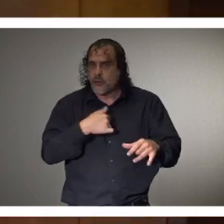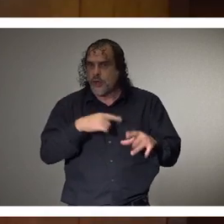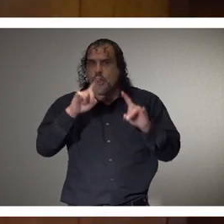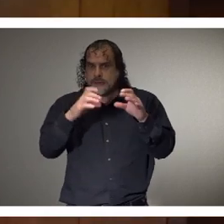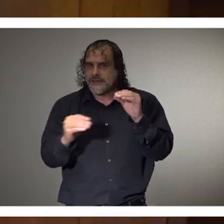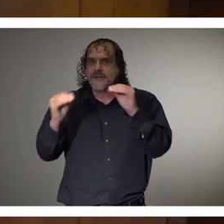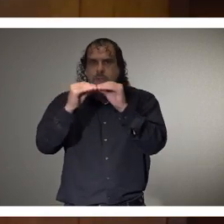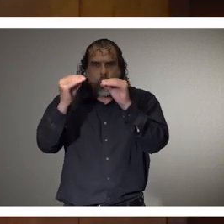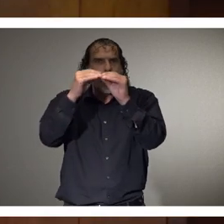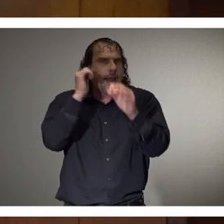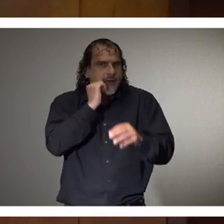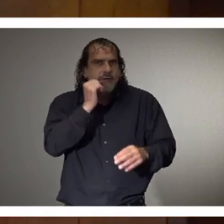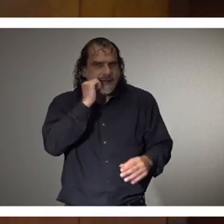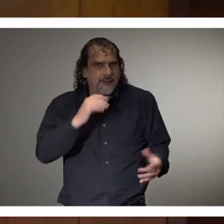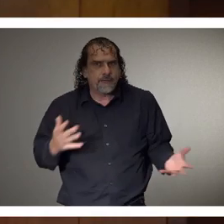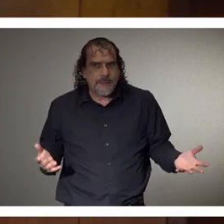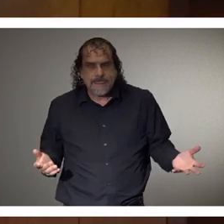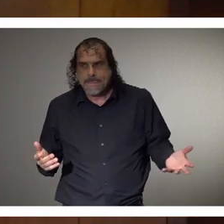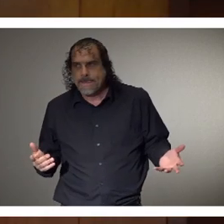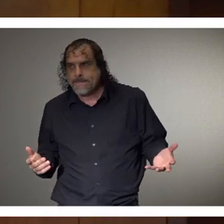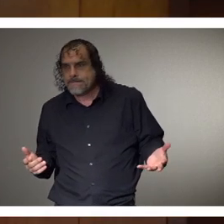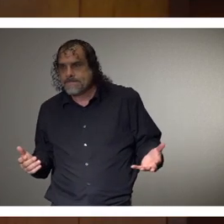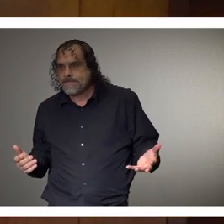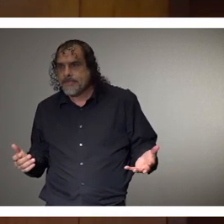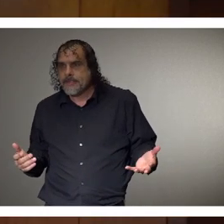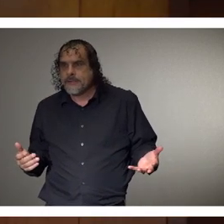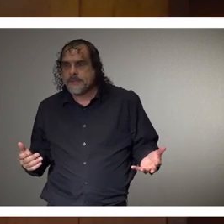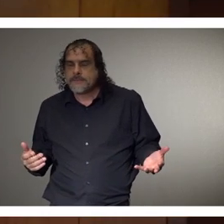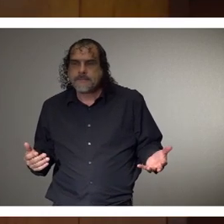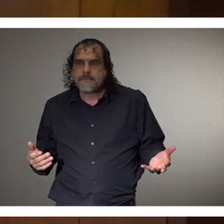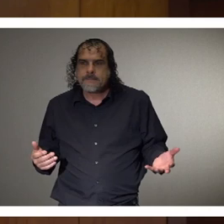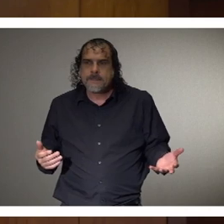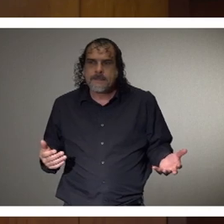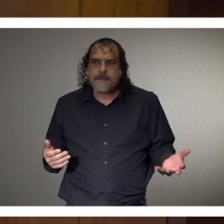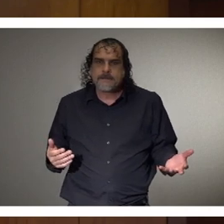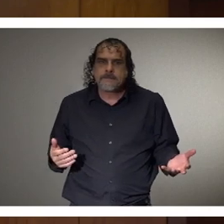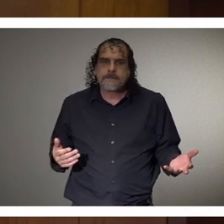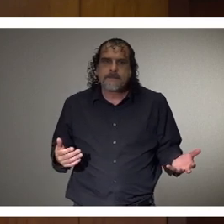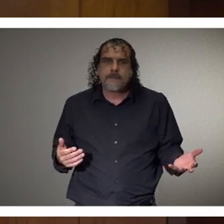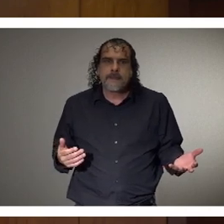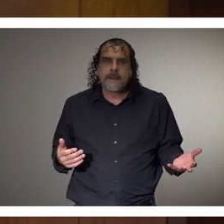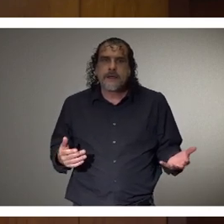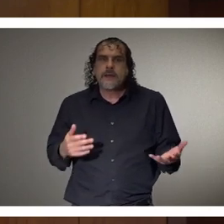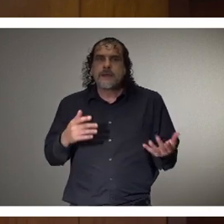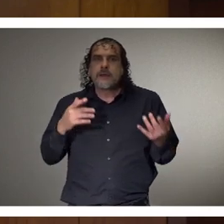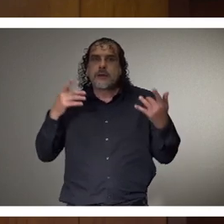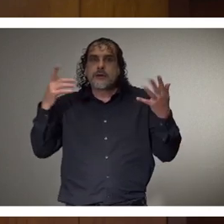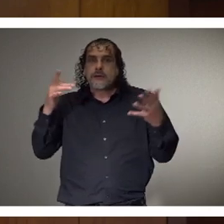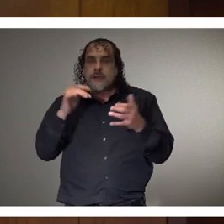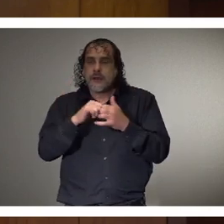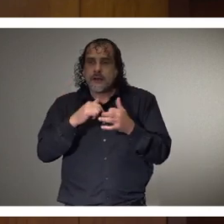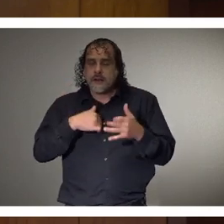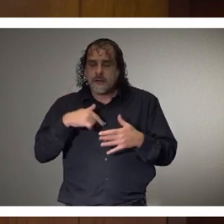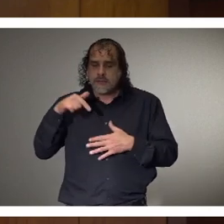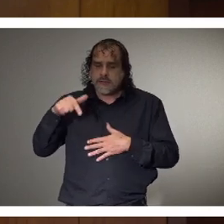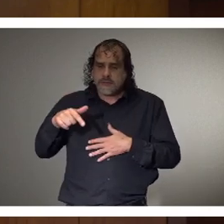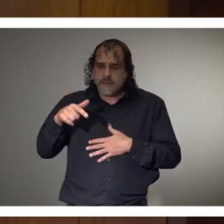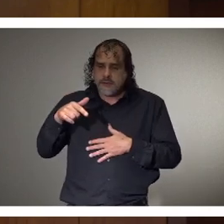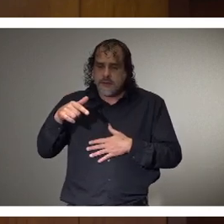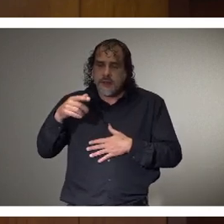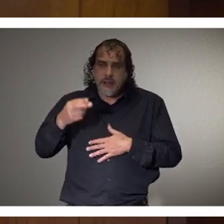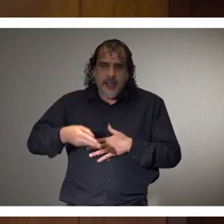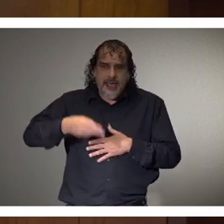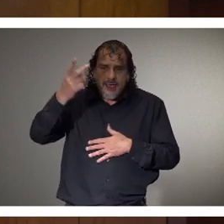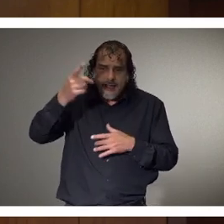Jefferson Davis County has a high percentage of African-American population. They don't have any cases reported at this point, but has there been testing